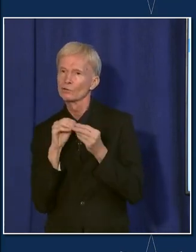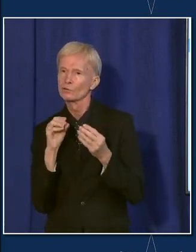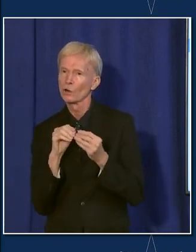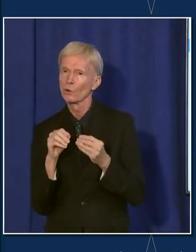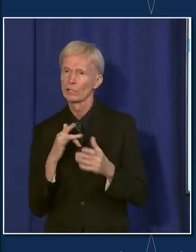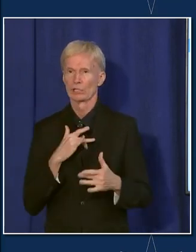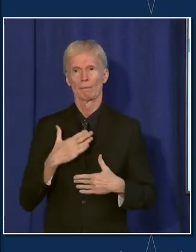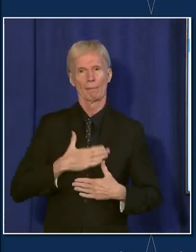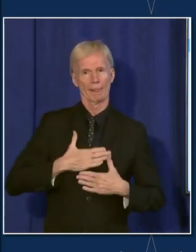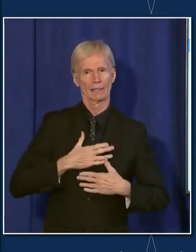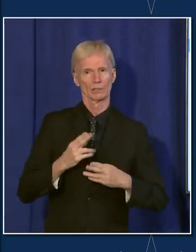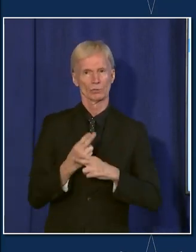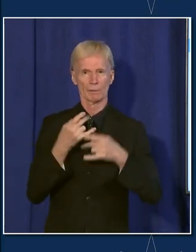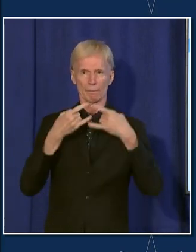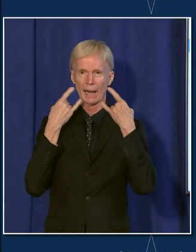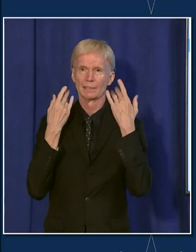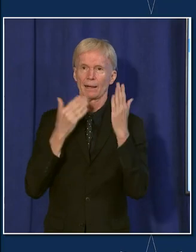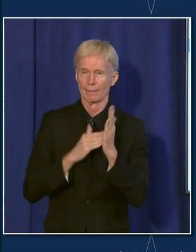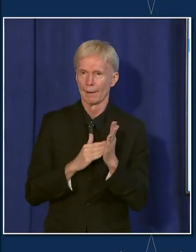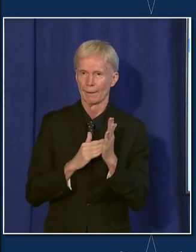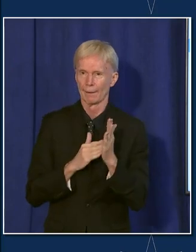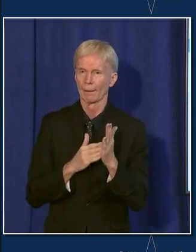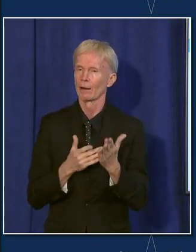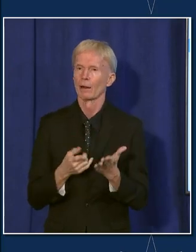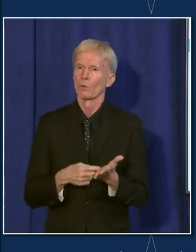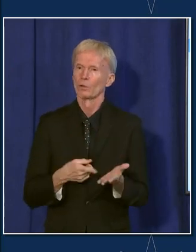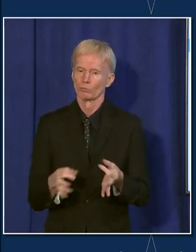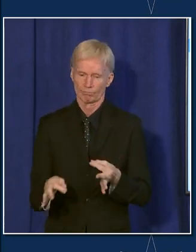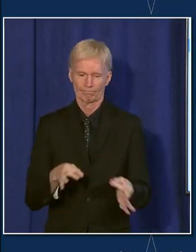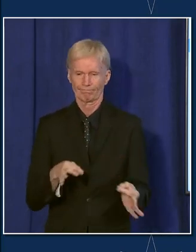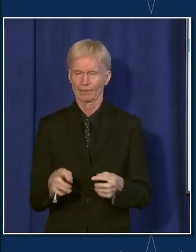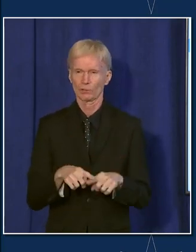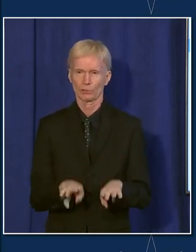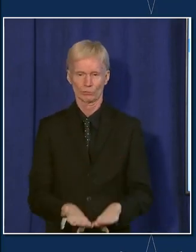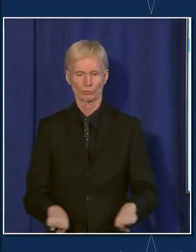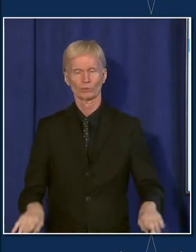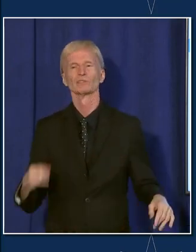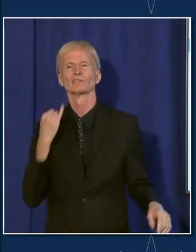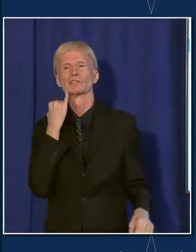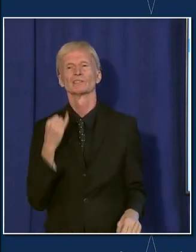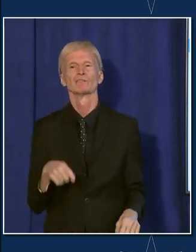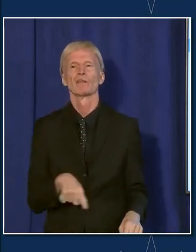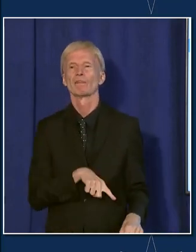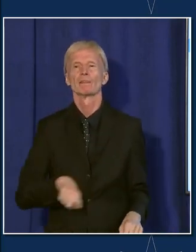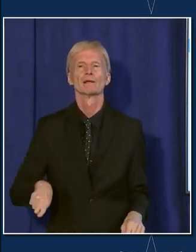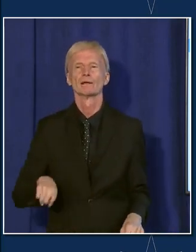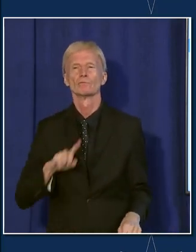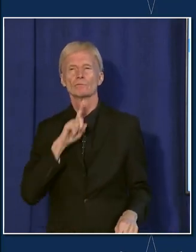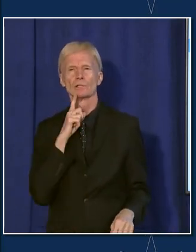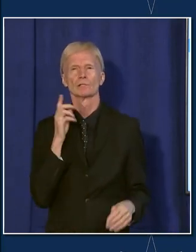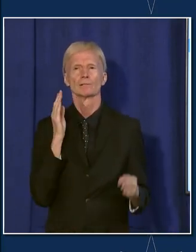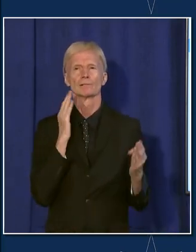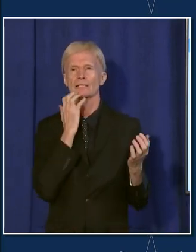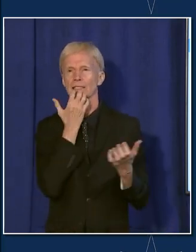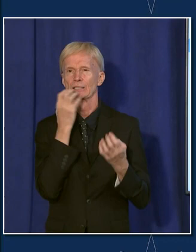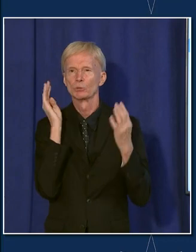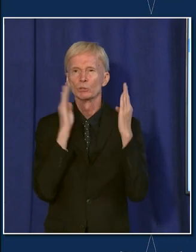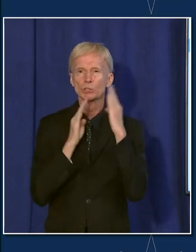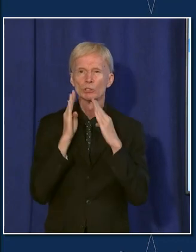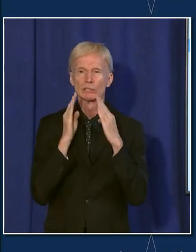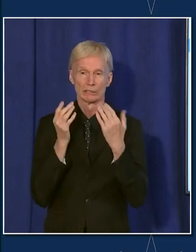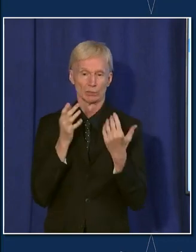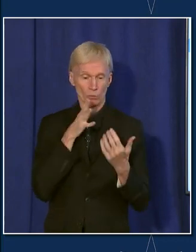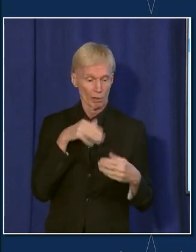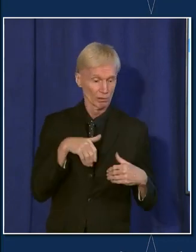your voice saying, please start wearing a mask again? What do you say to them if they are just really, really worried about sending their